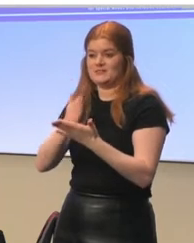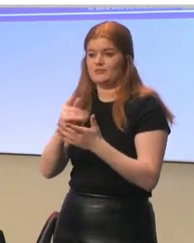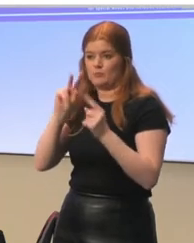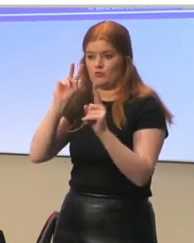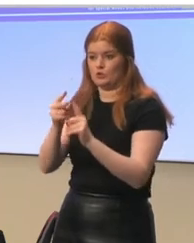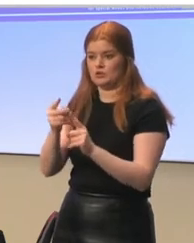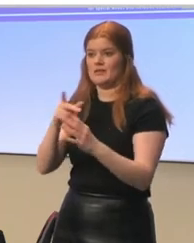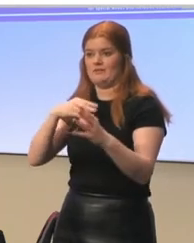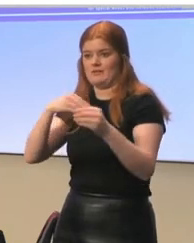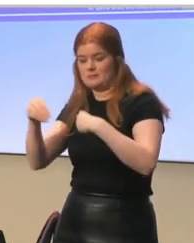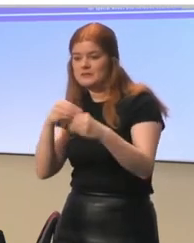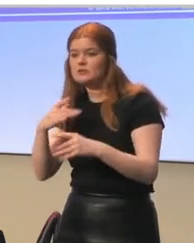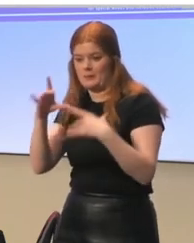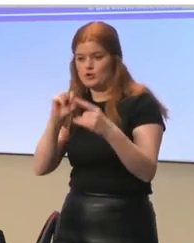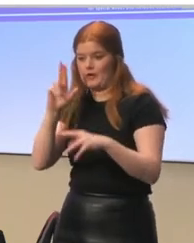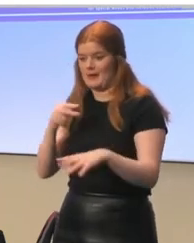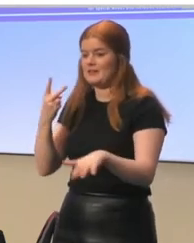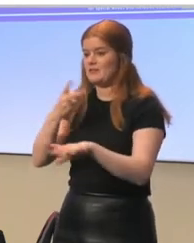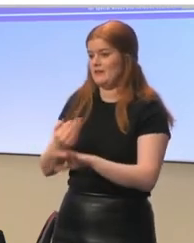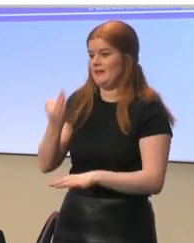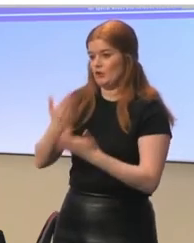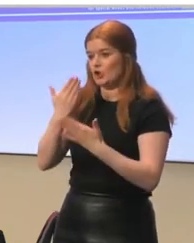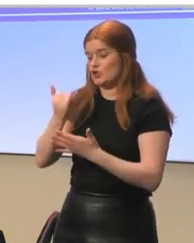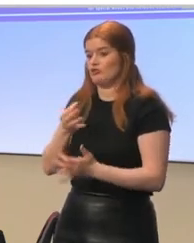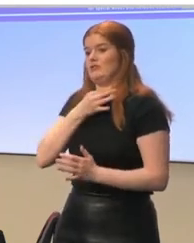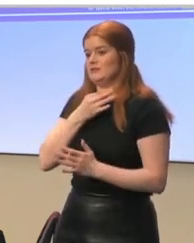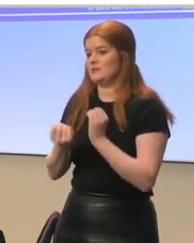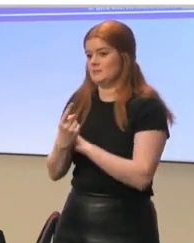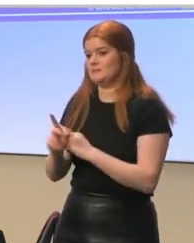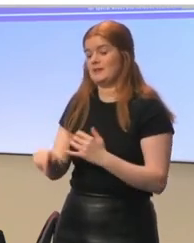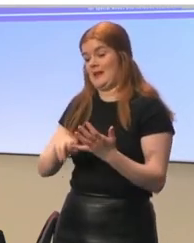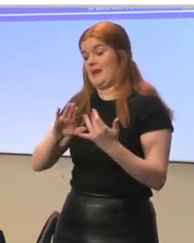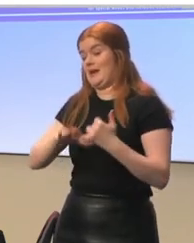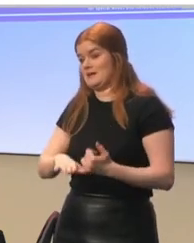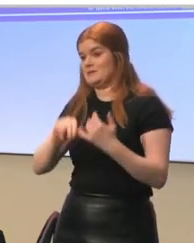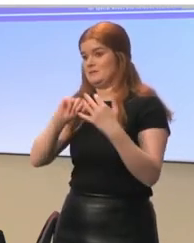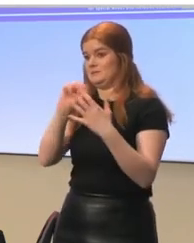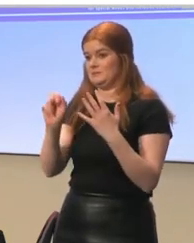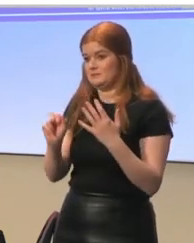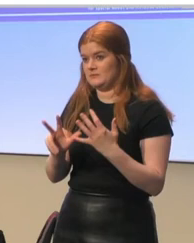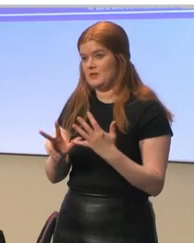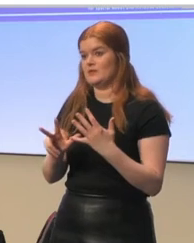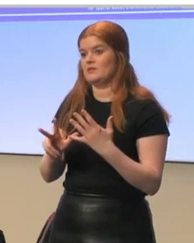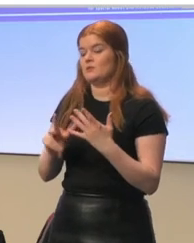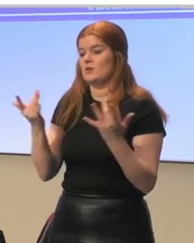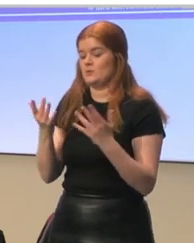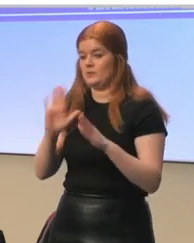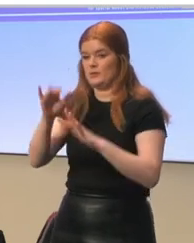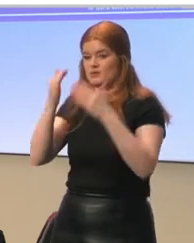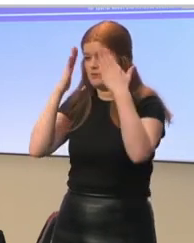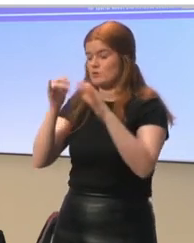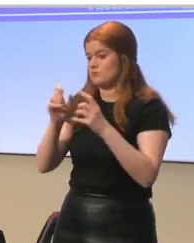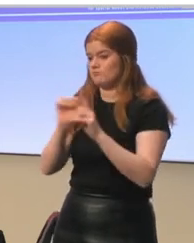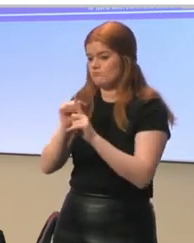organization to intervene when learners are at risk. And, last but not least, we need to focus on